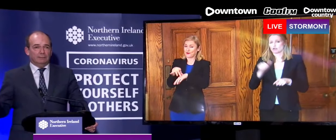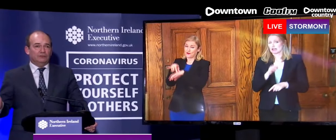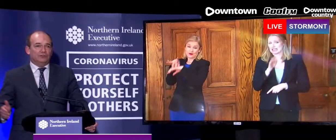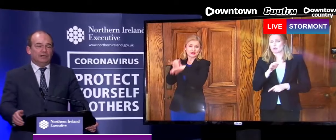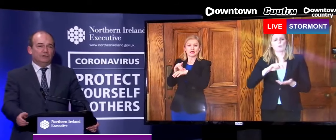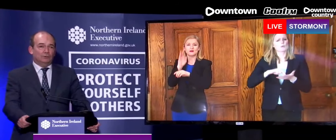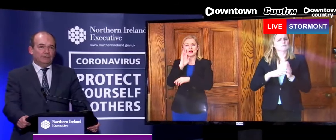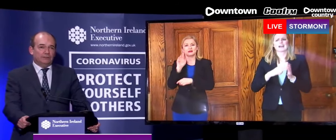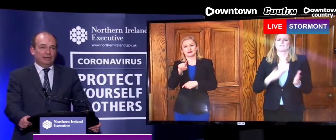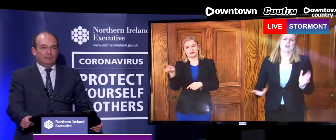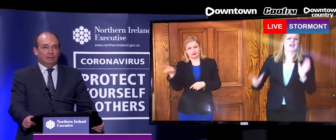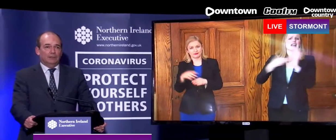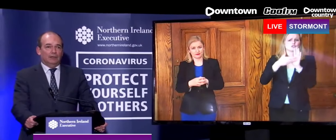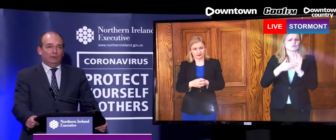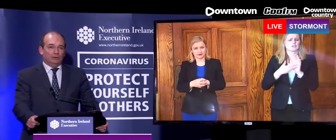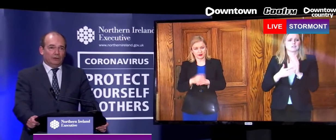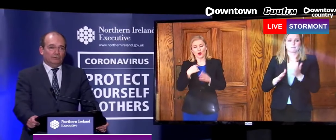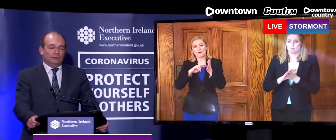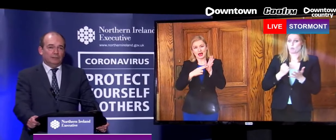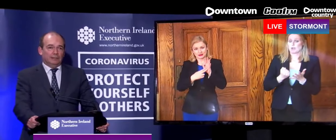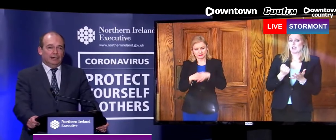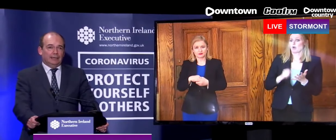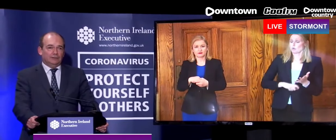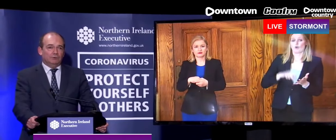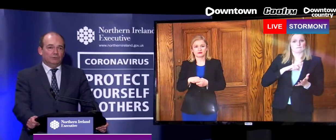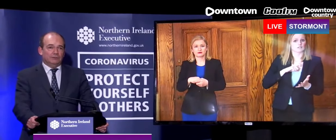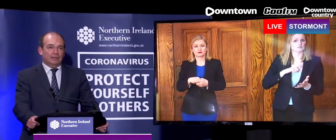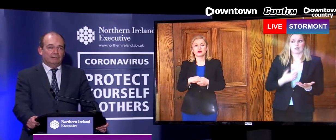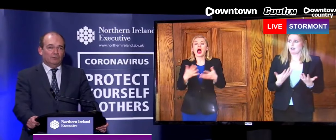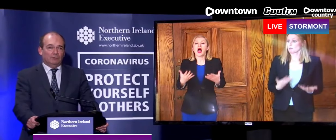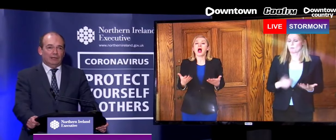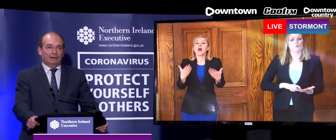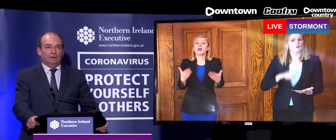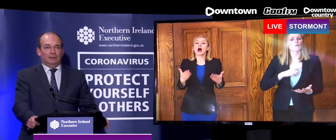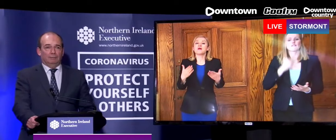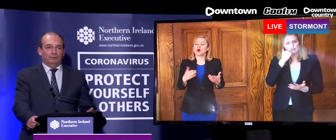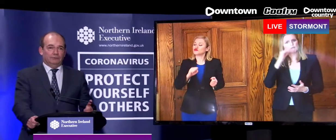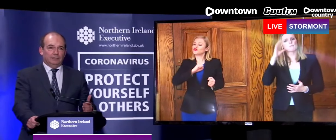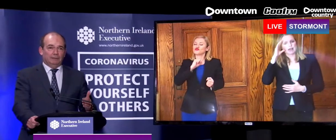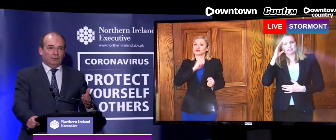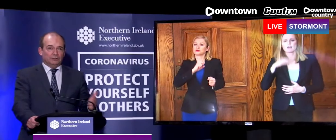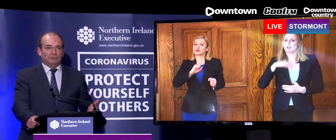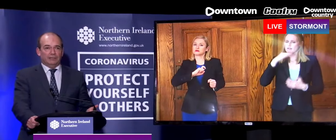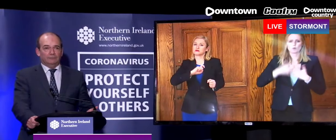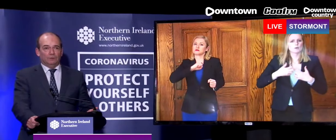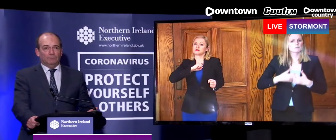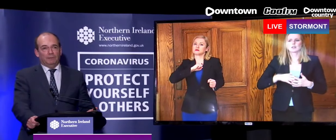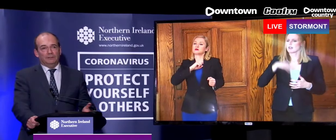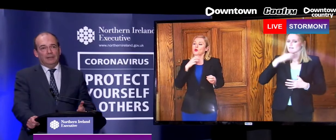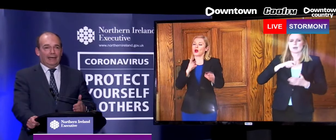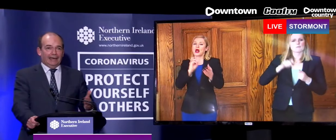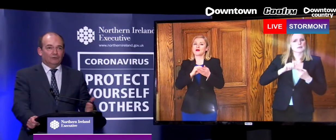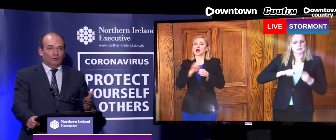that. So the minister said in his opening statement, we are confident at this moment in time that we will have both the personal protective